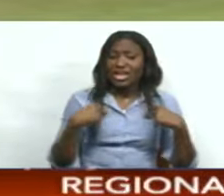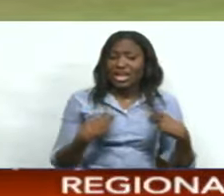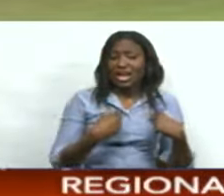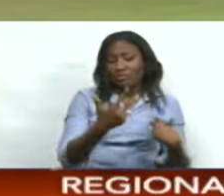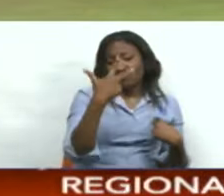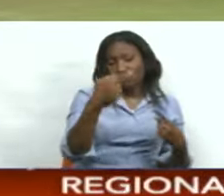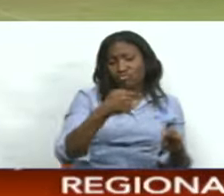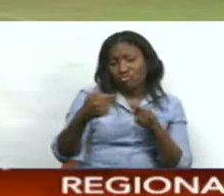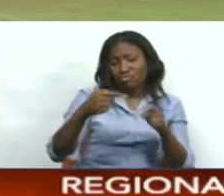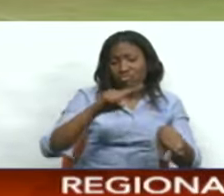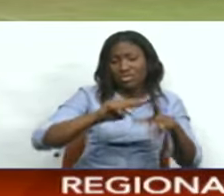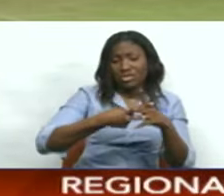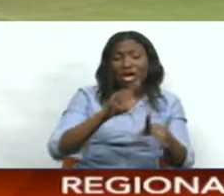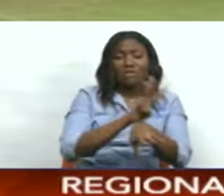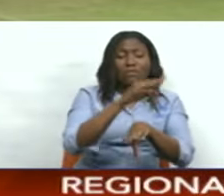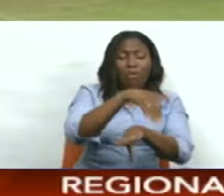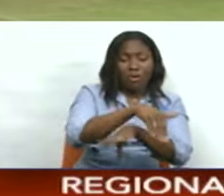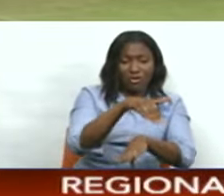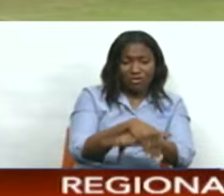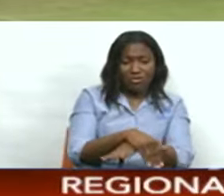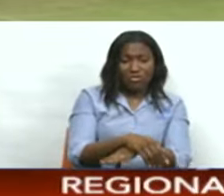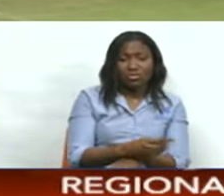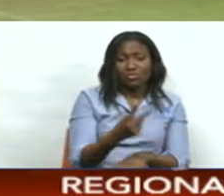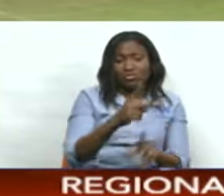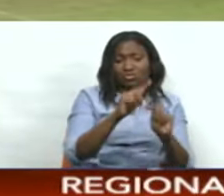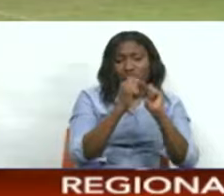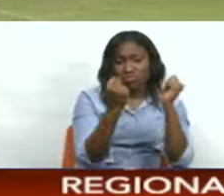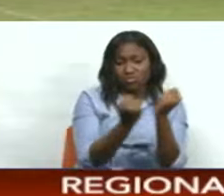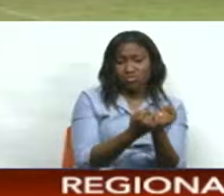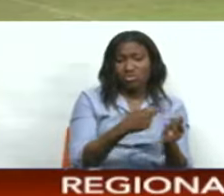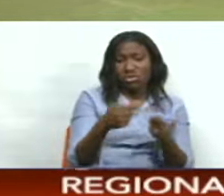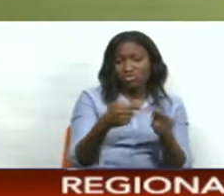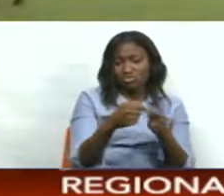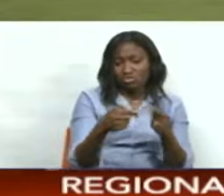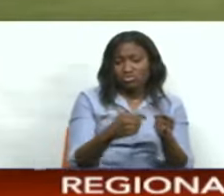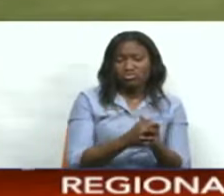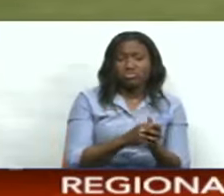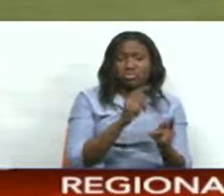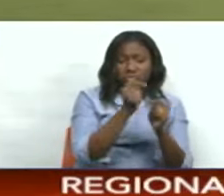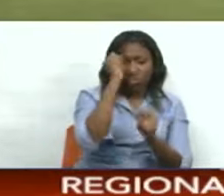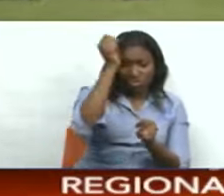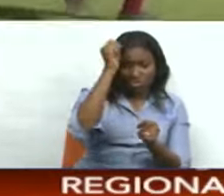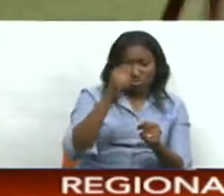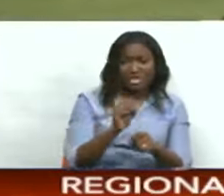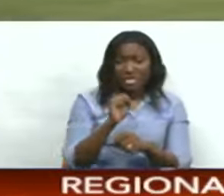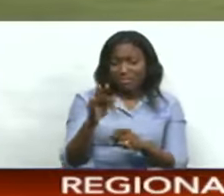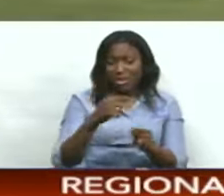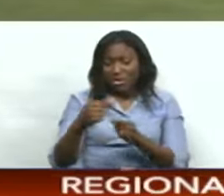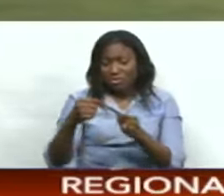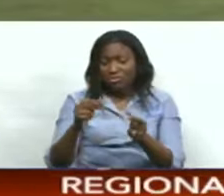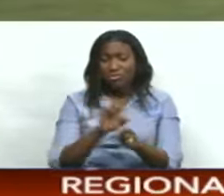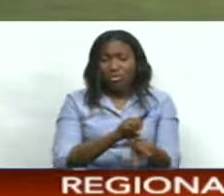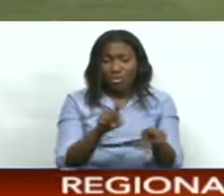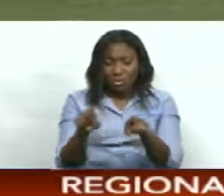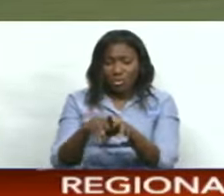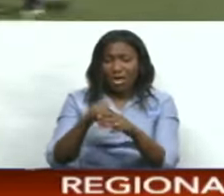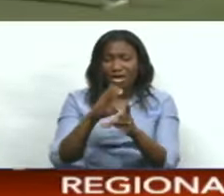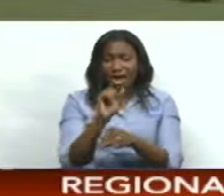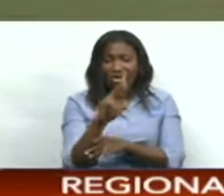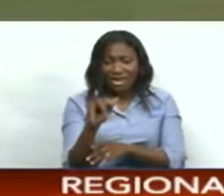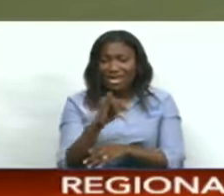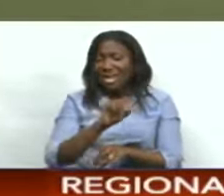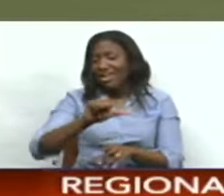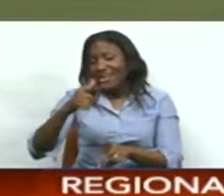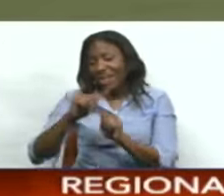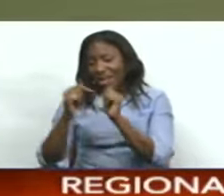kickoffs. Bethel FC hosts Maturi Reunited in Montgomery. CSW tackles club Sando at Frederick Settlement Kearney. And